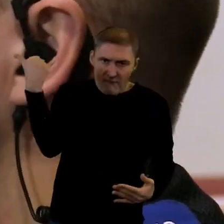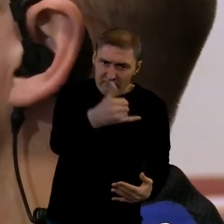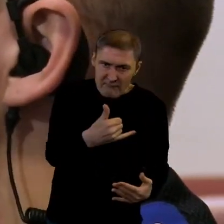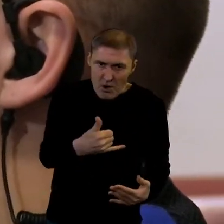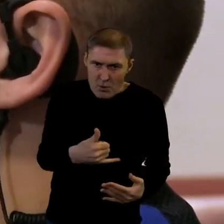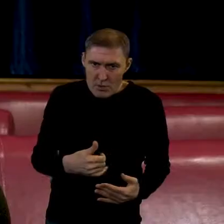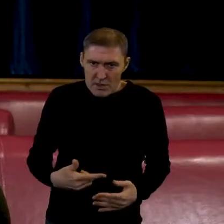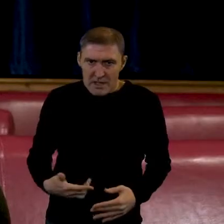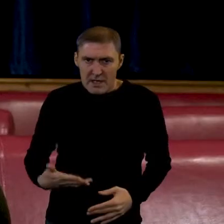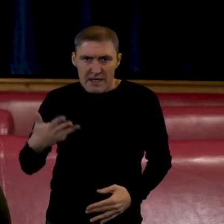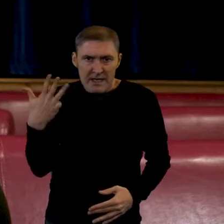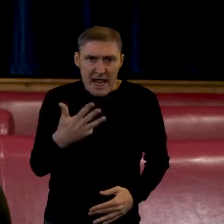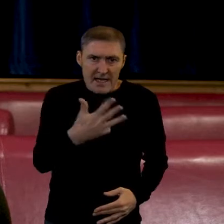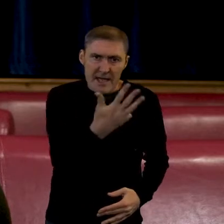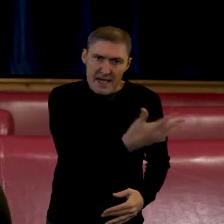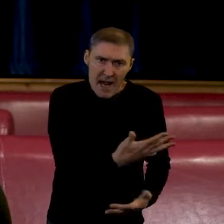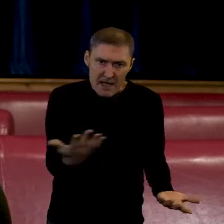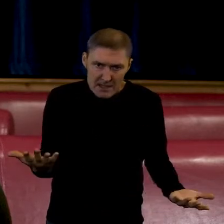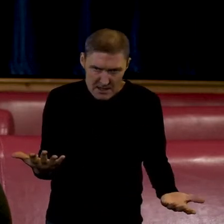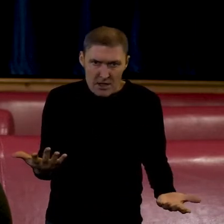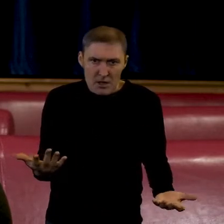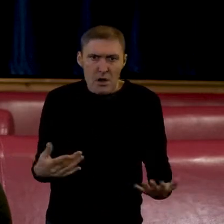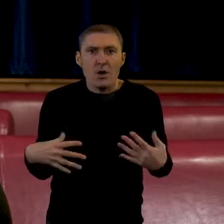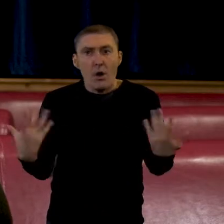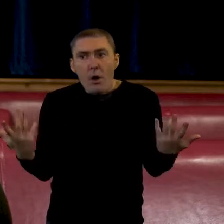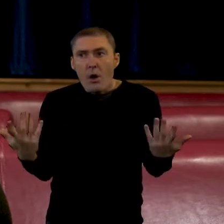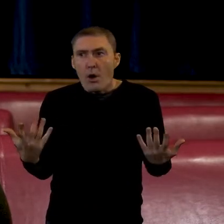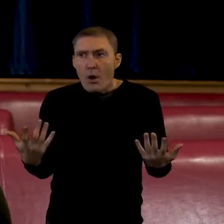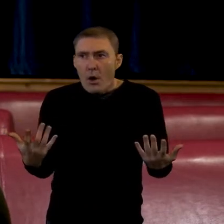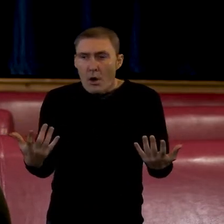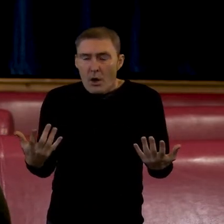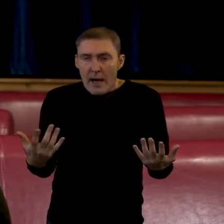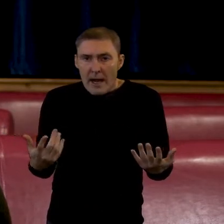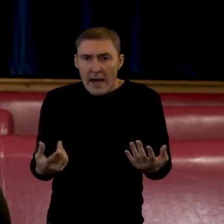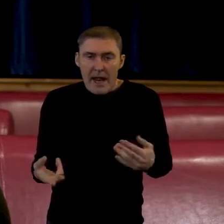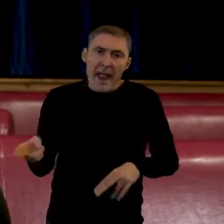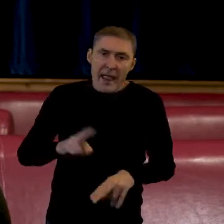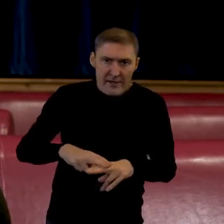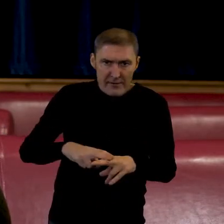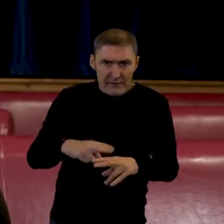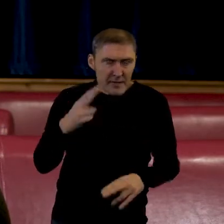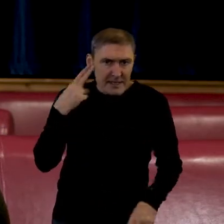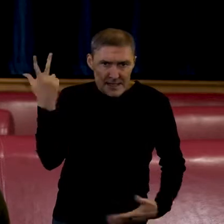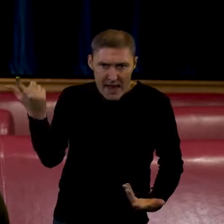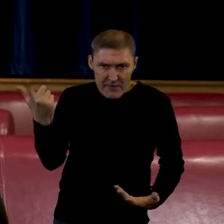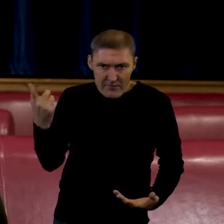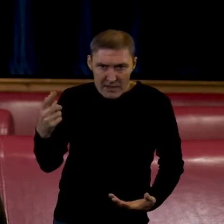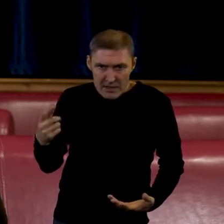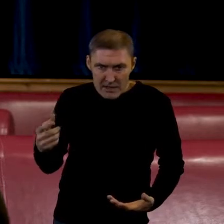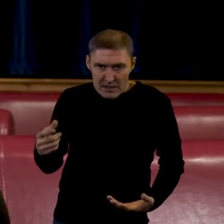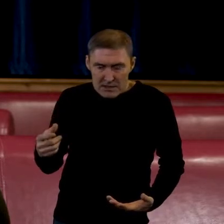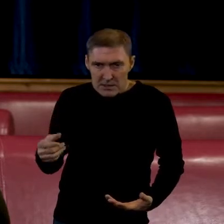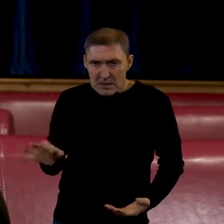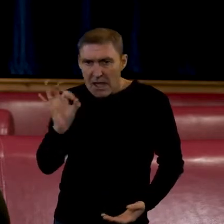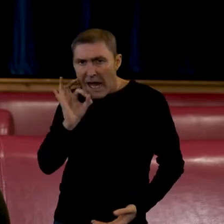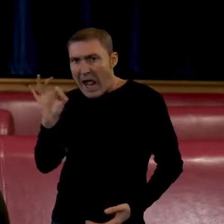that they are a victim. And sometimes they need someone to speak up for them to reinforce to them